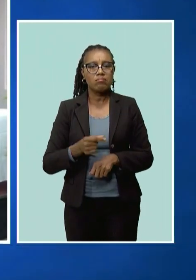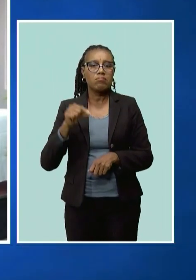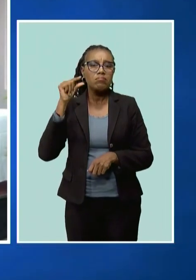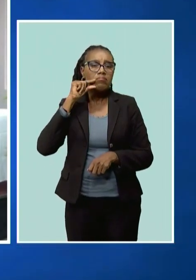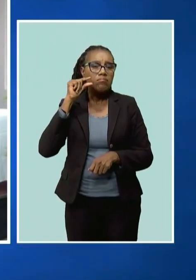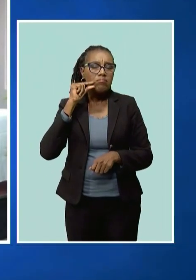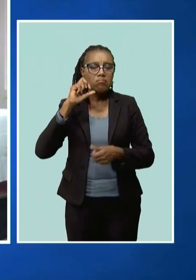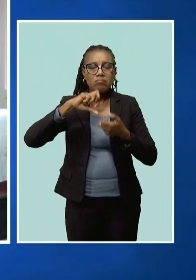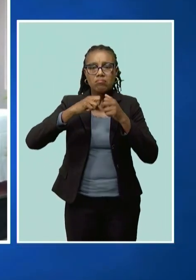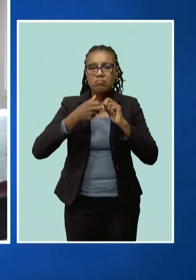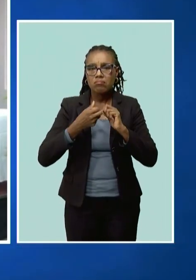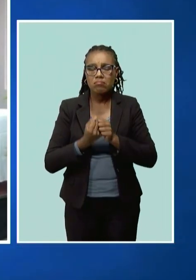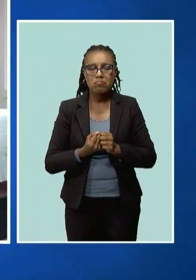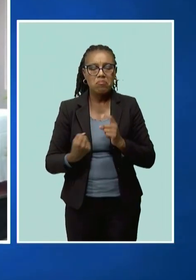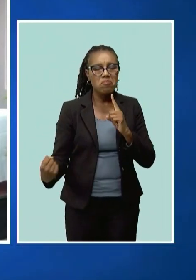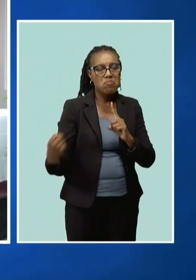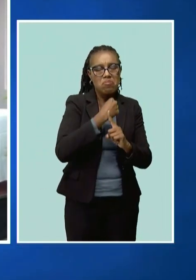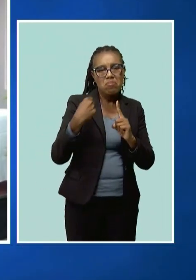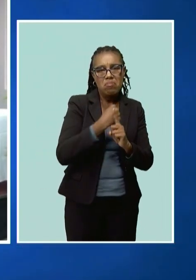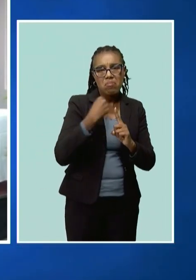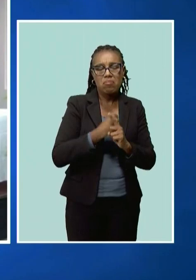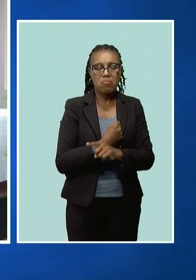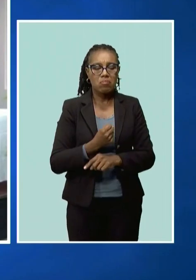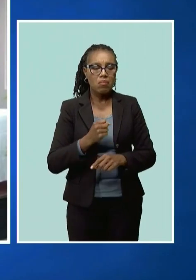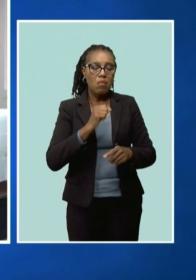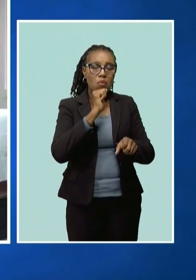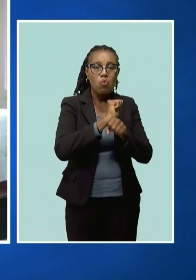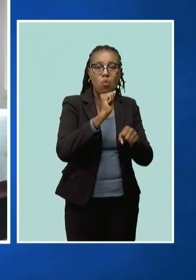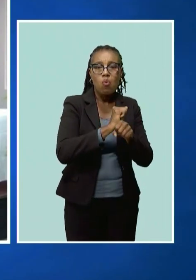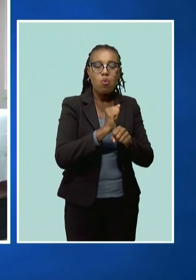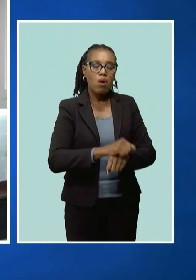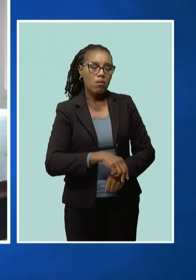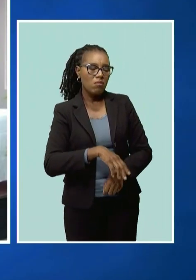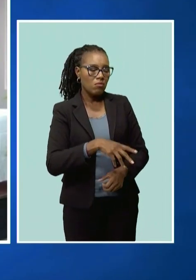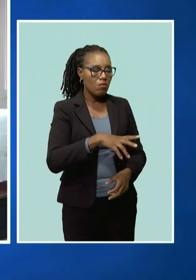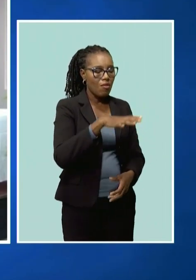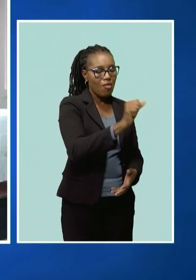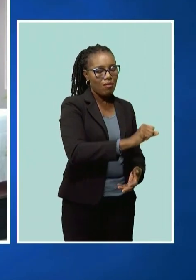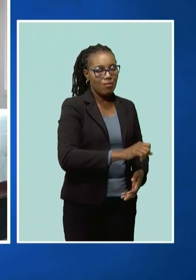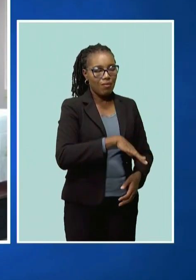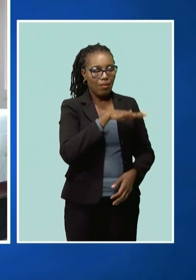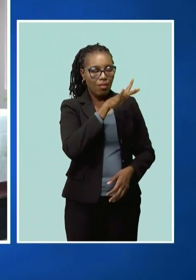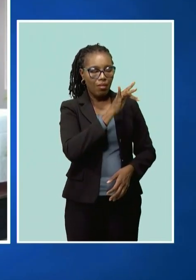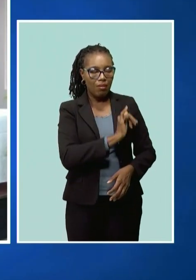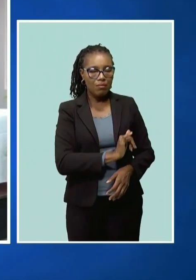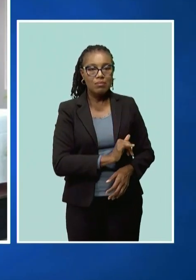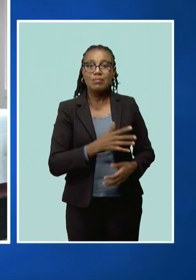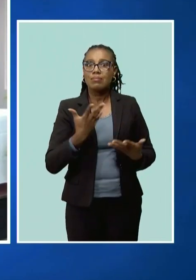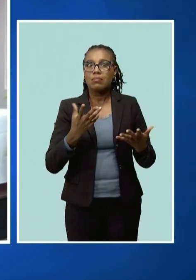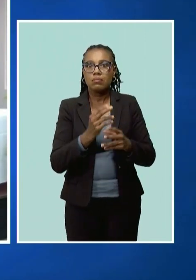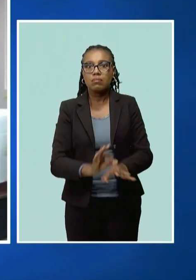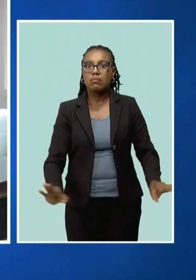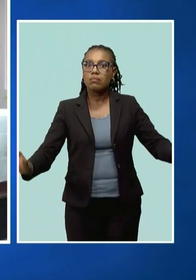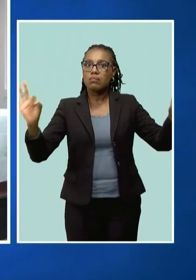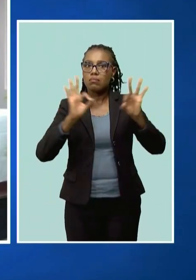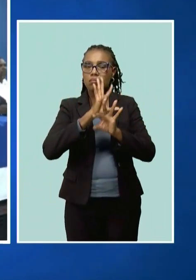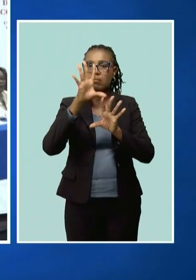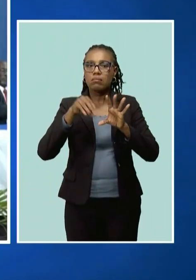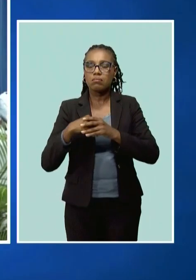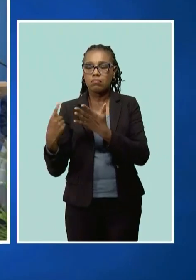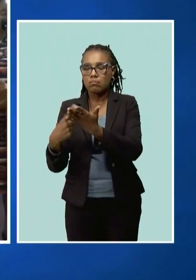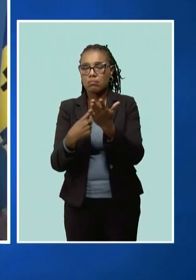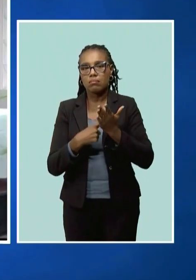violence and harassment at work, which are becoming more important, will be part of the social dialogue.